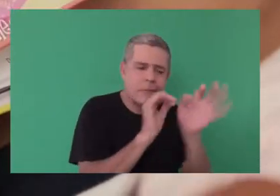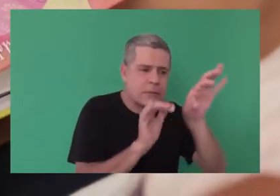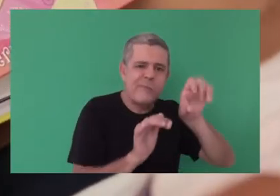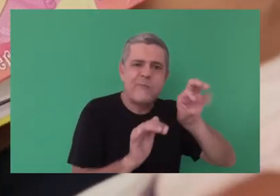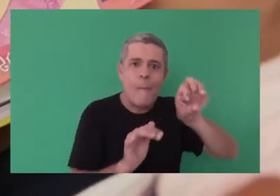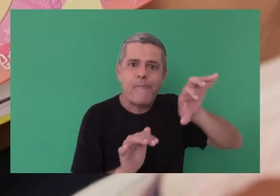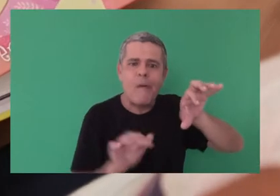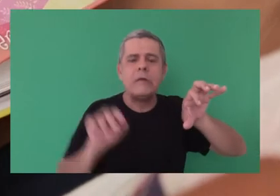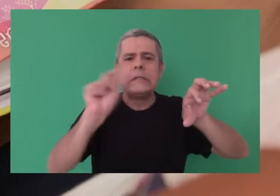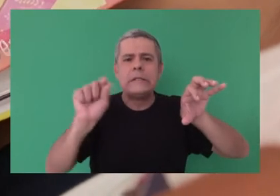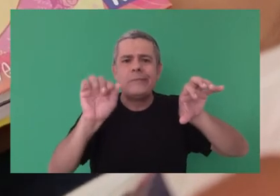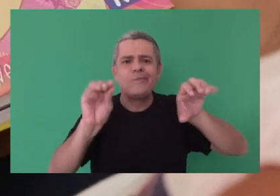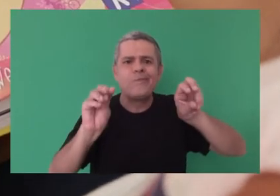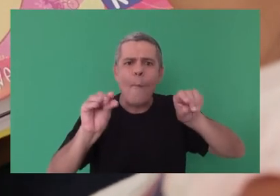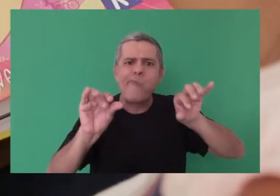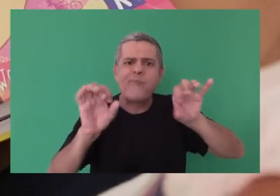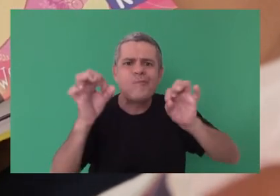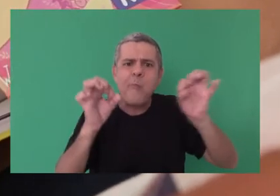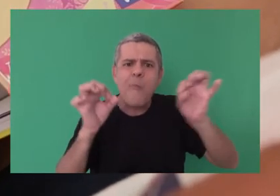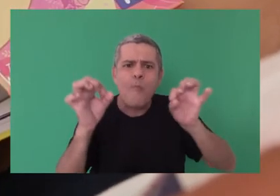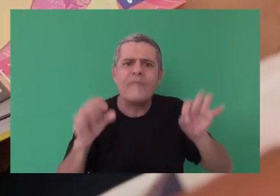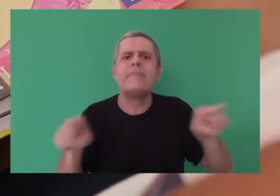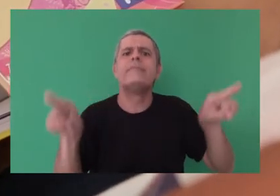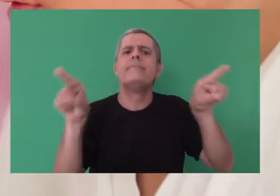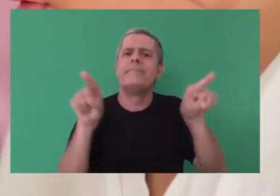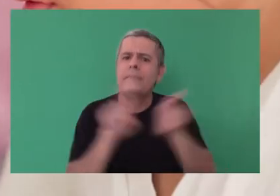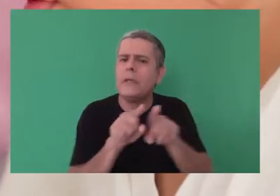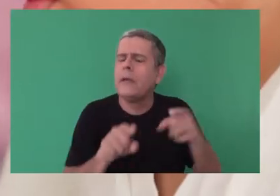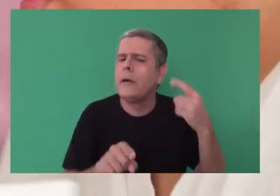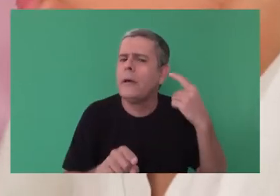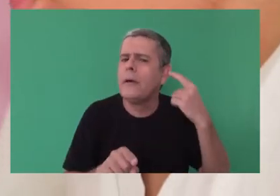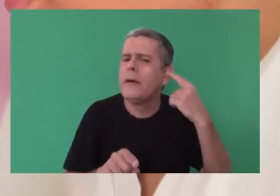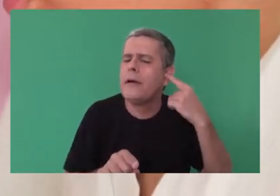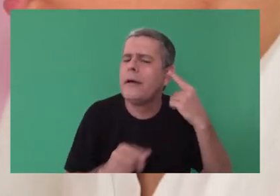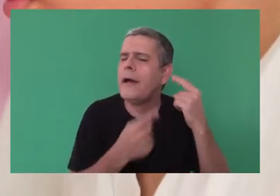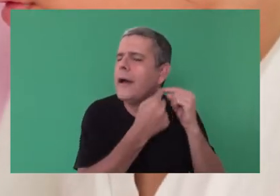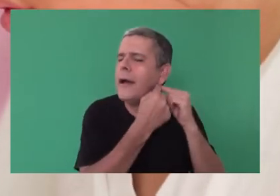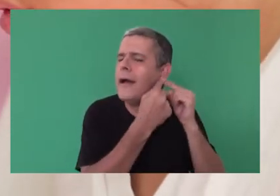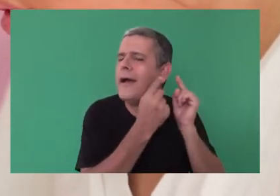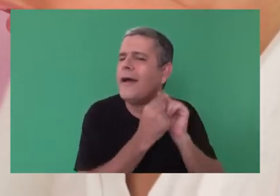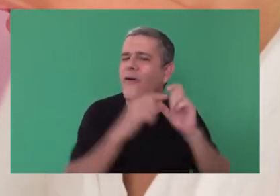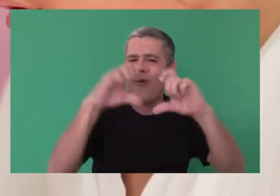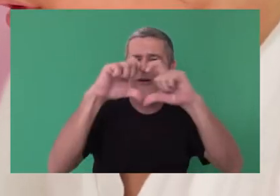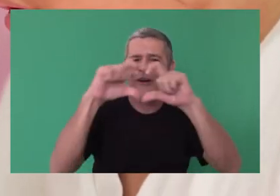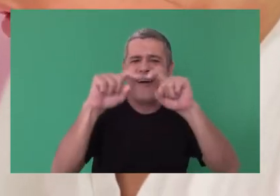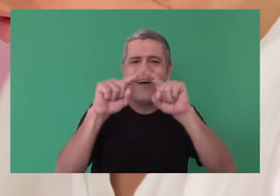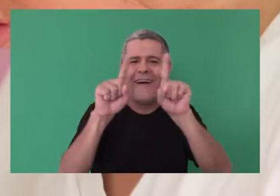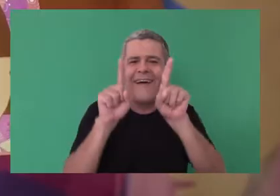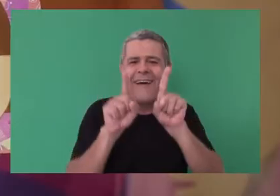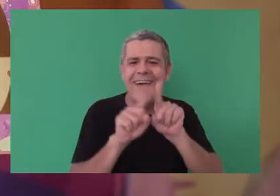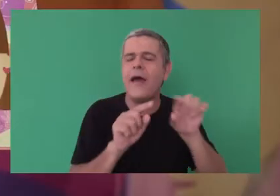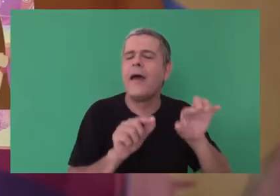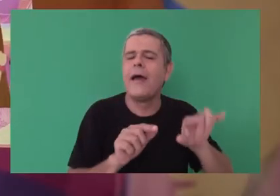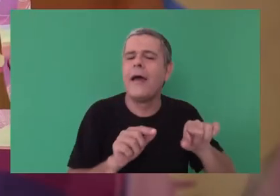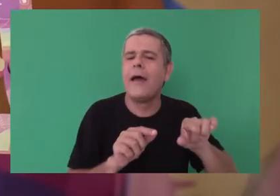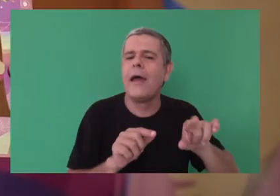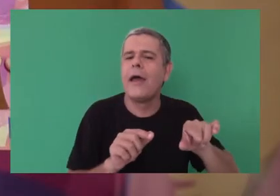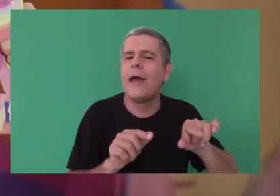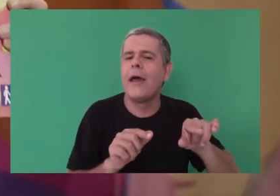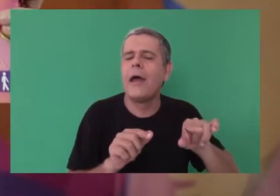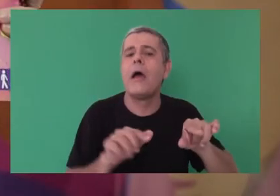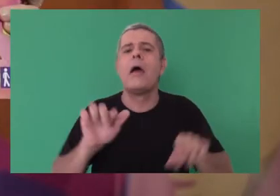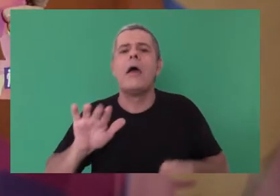to identify the relief. One of them did it perfectly. She even complained that the girl's earring is not in the relief.